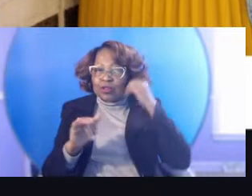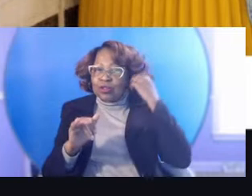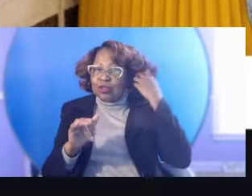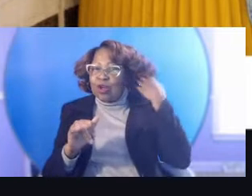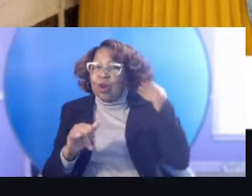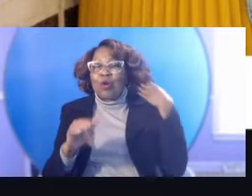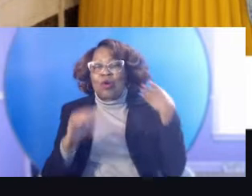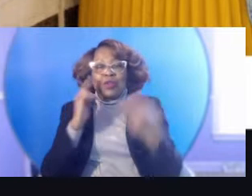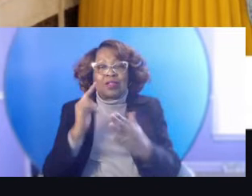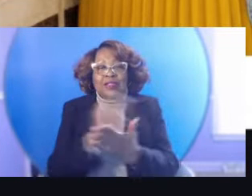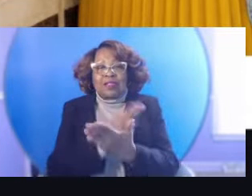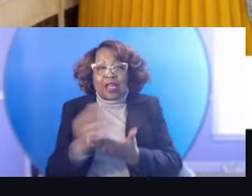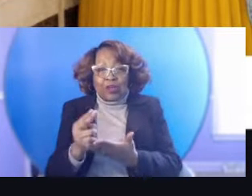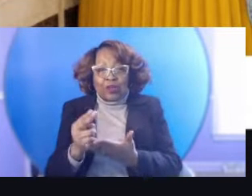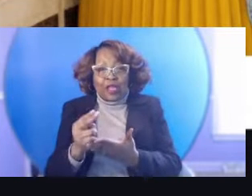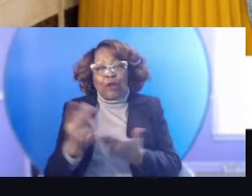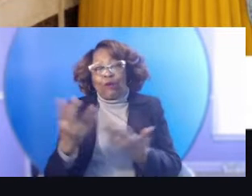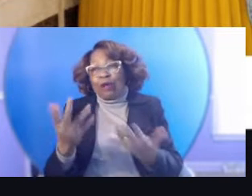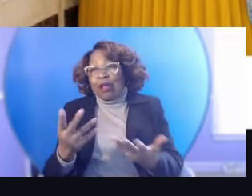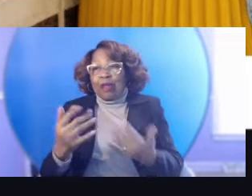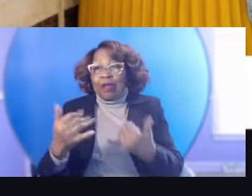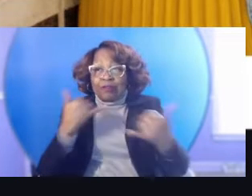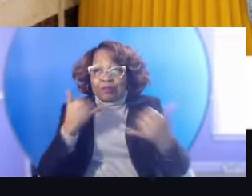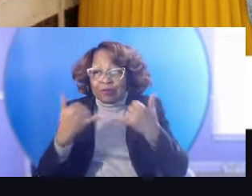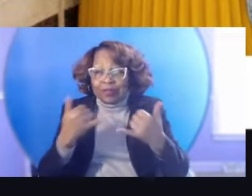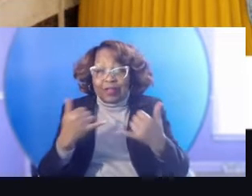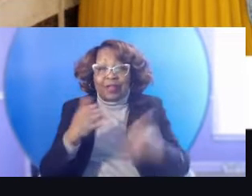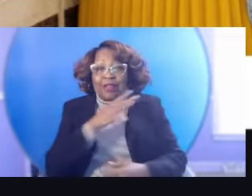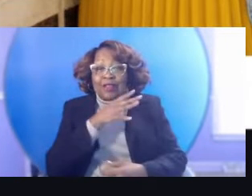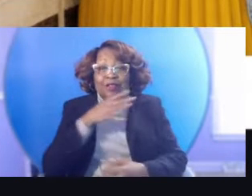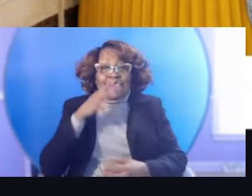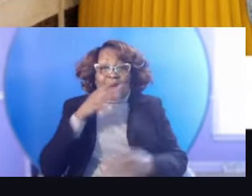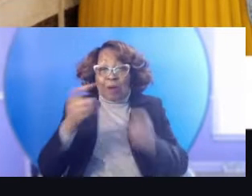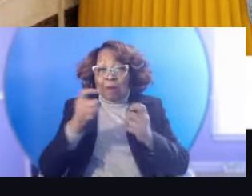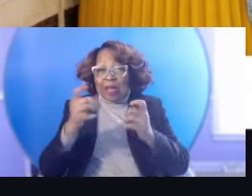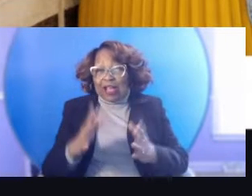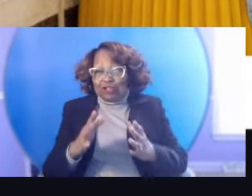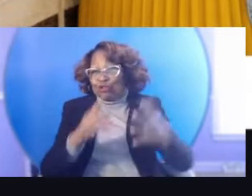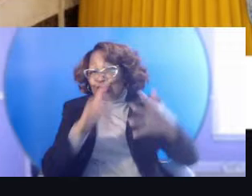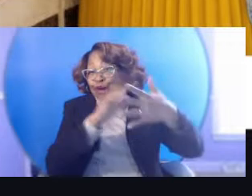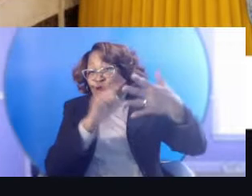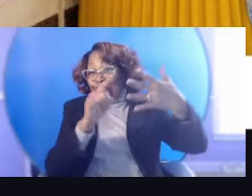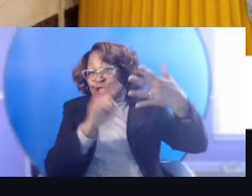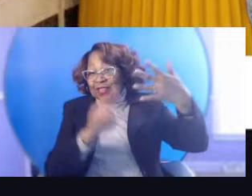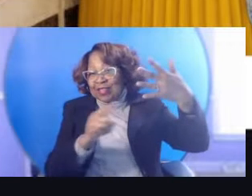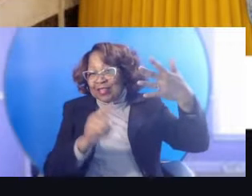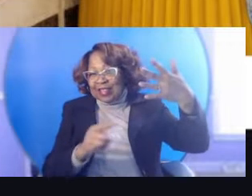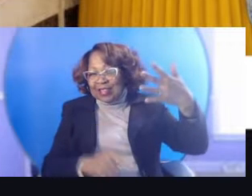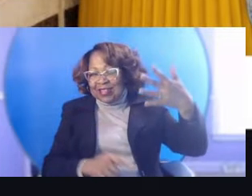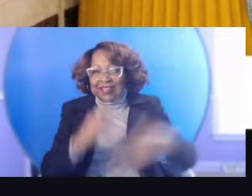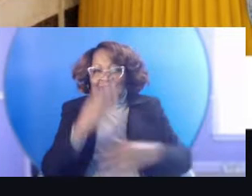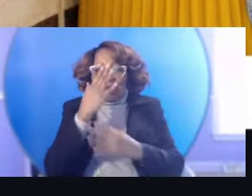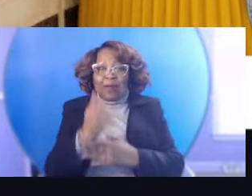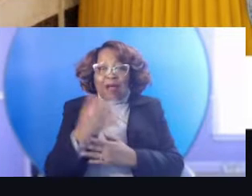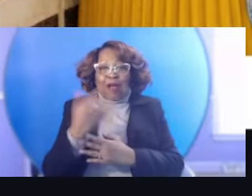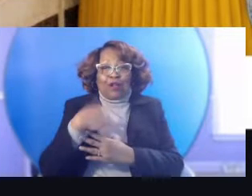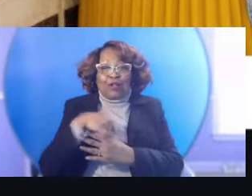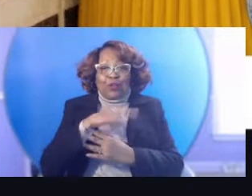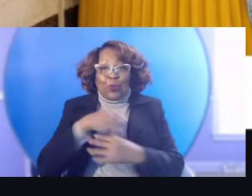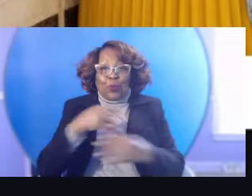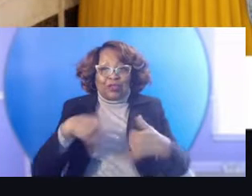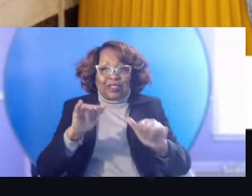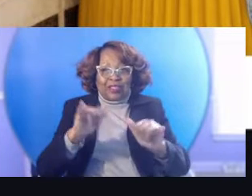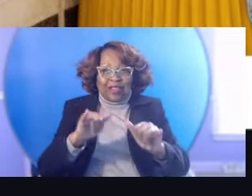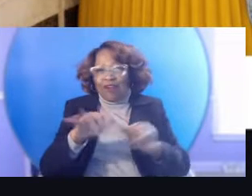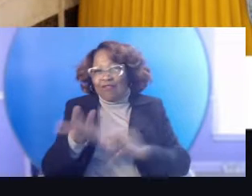receptionist, the farm manager, all of those things, because we are still finding our footing